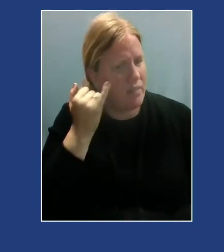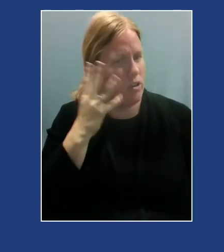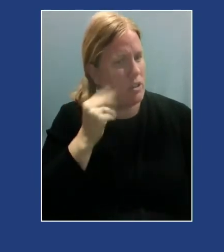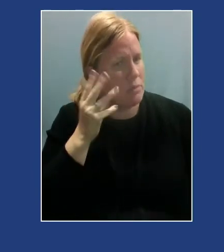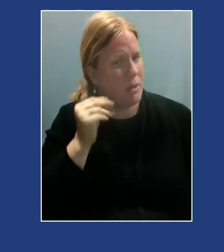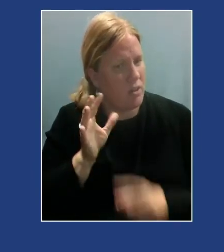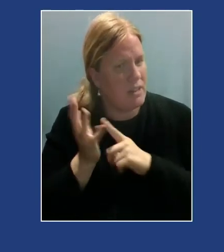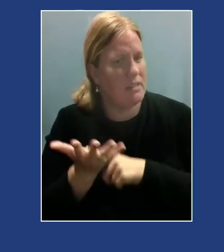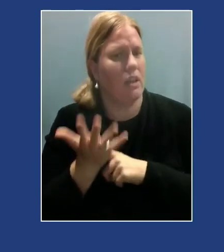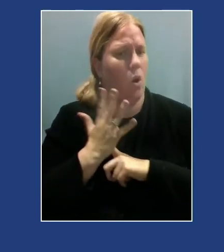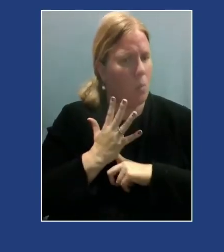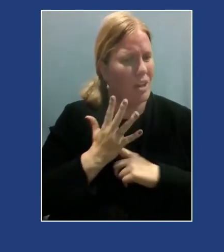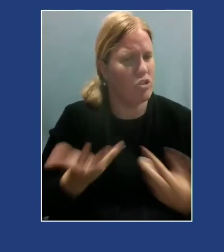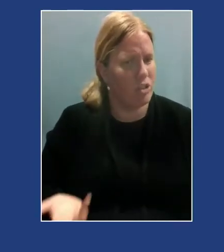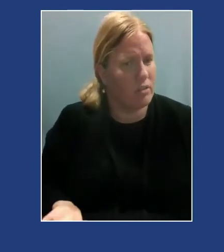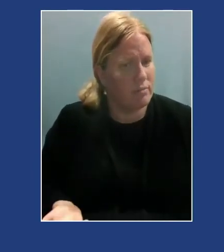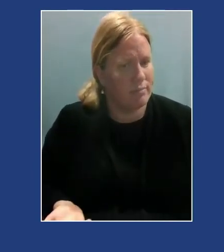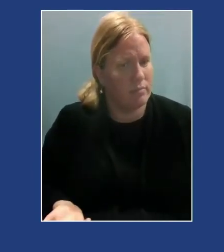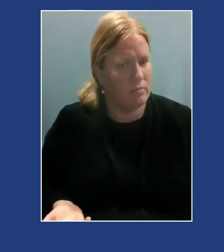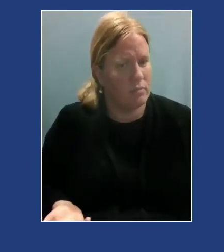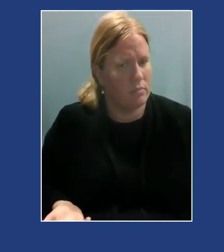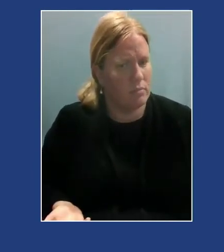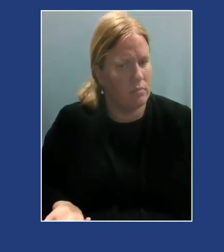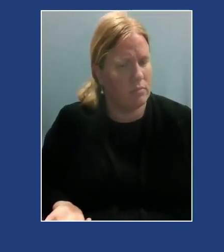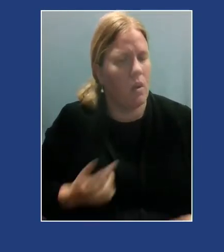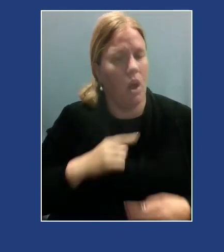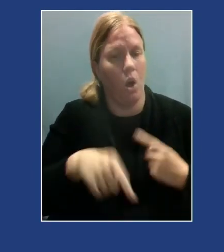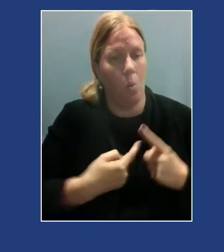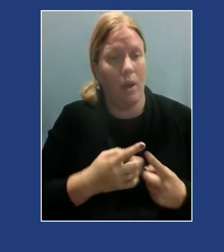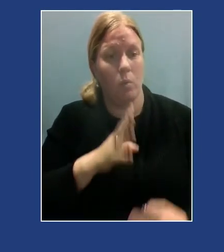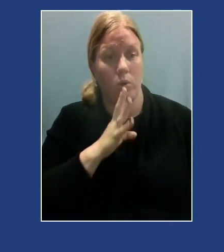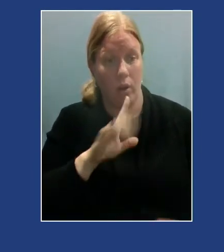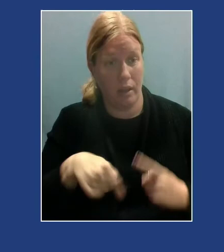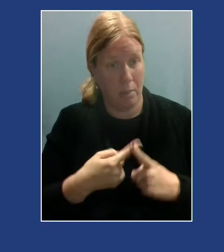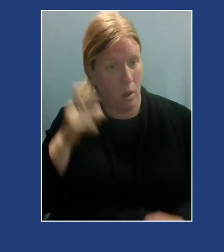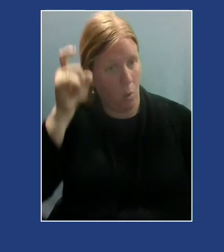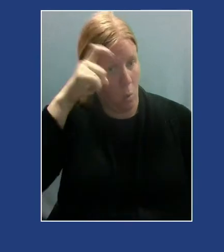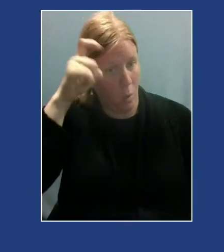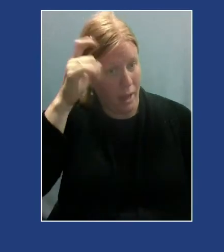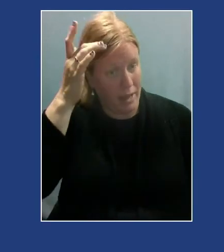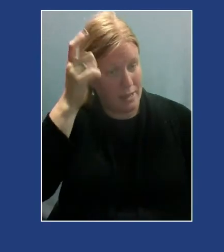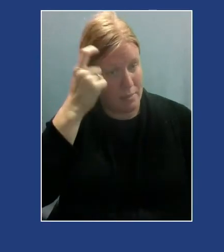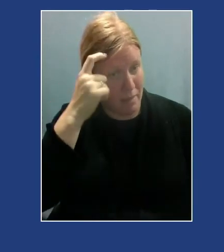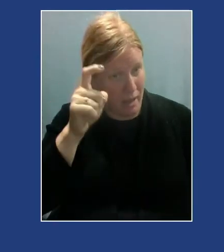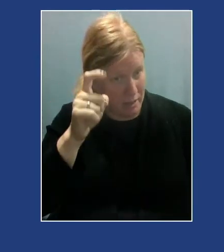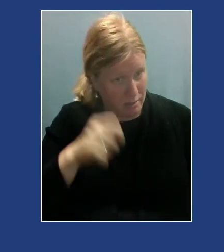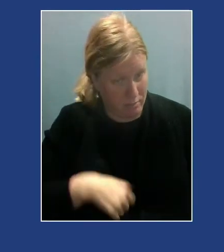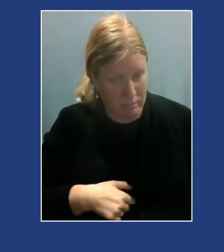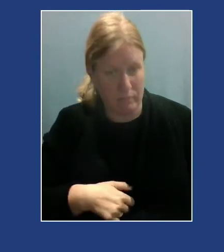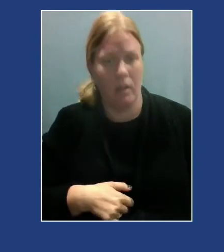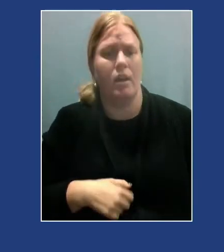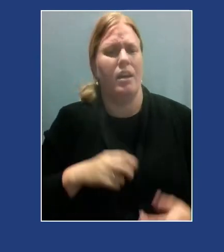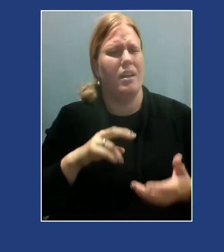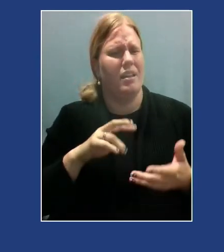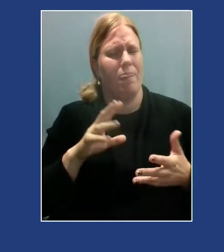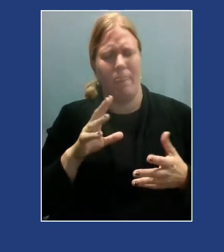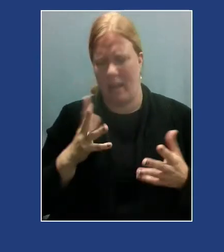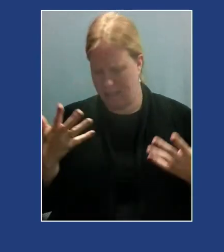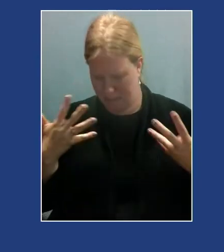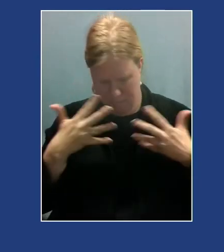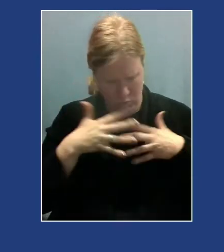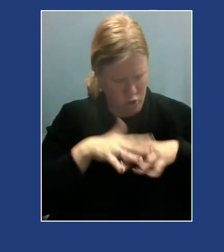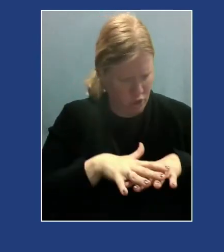oppression? When we're talking about wise mind, you say that wise mind is that merging of what's